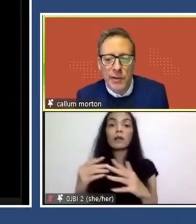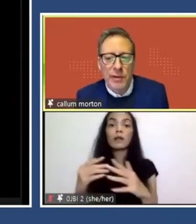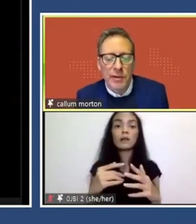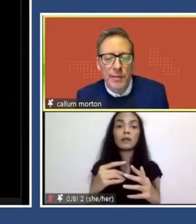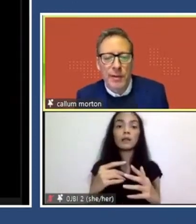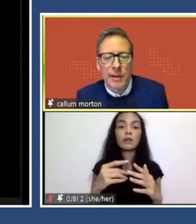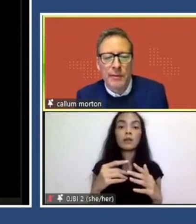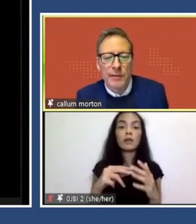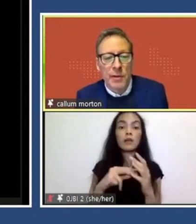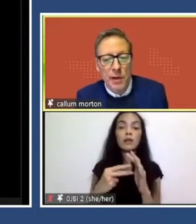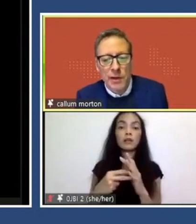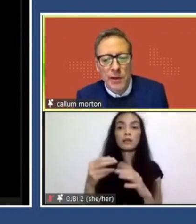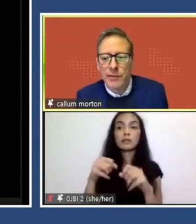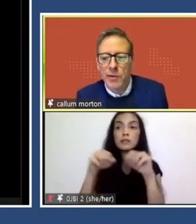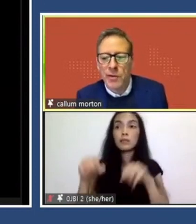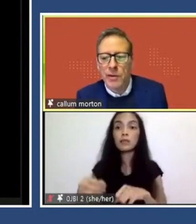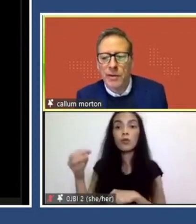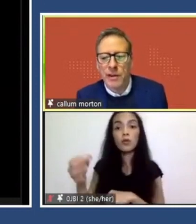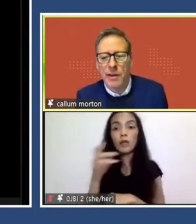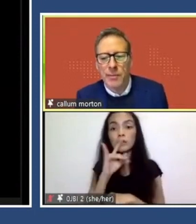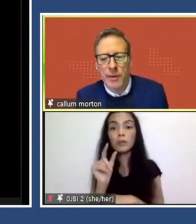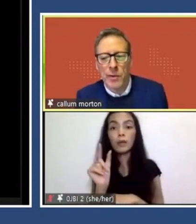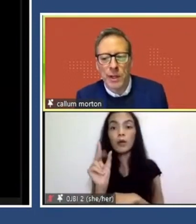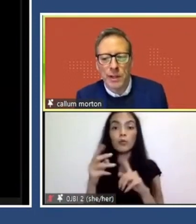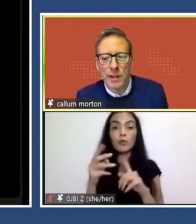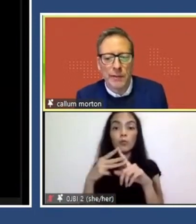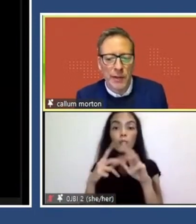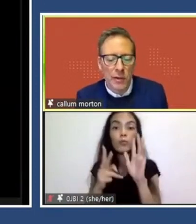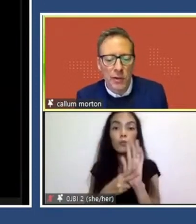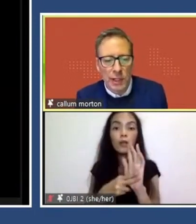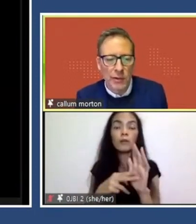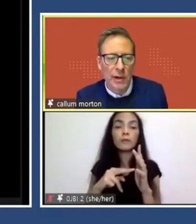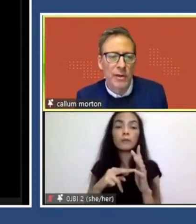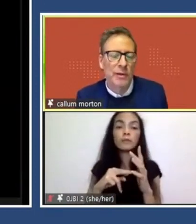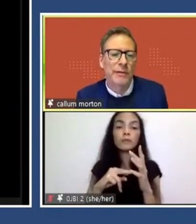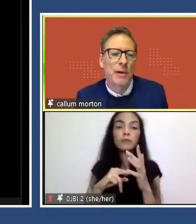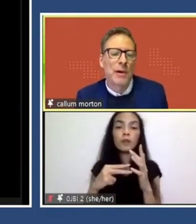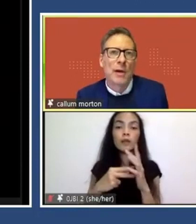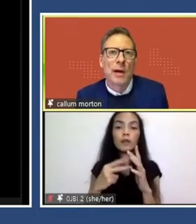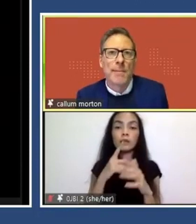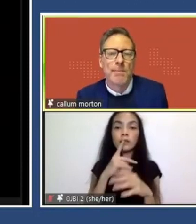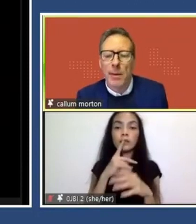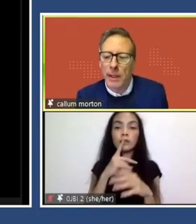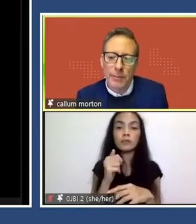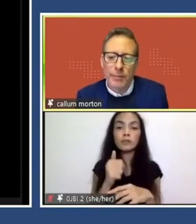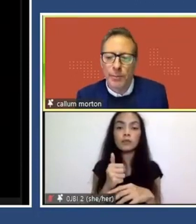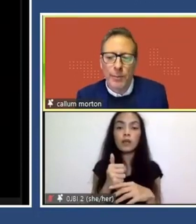urban infrastructure systems and visualising urban futures. And they sit between this kind of this unique integration of